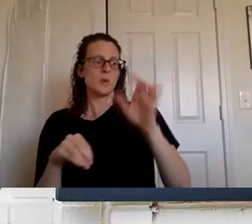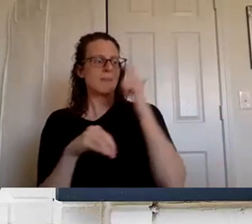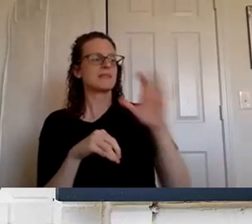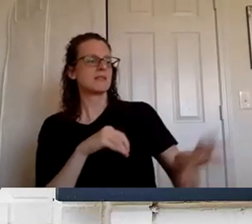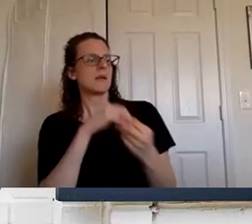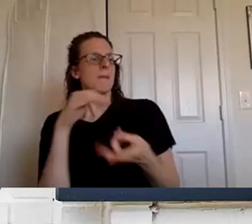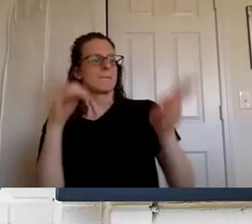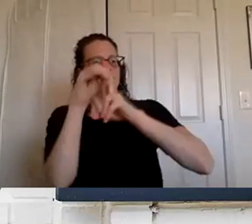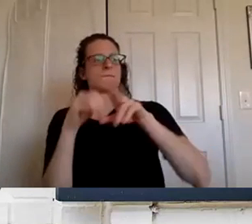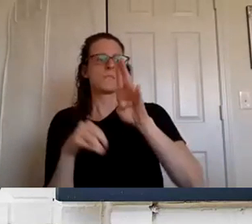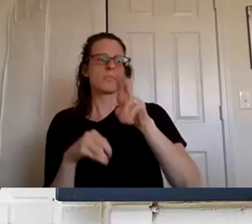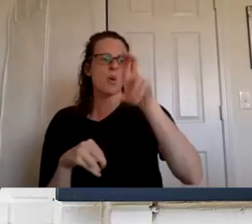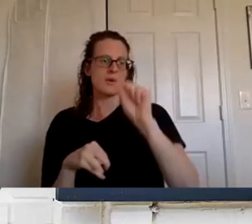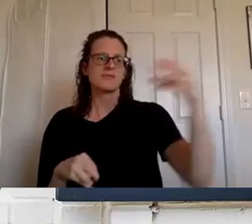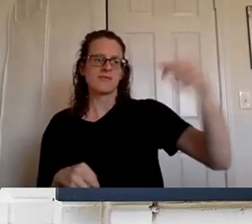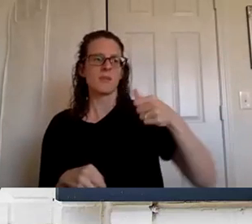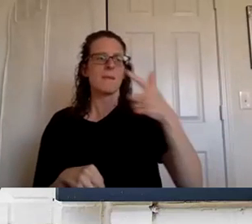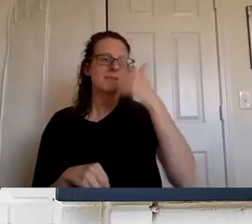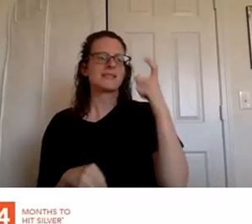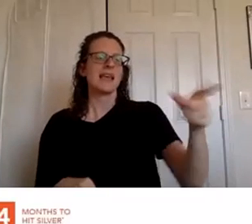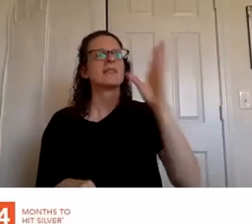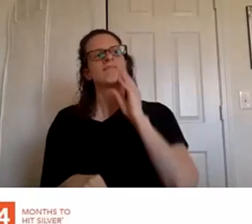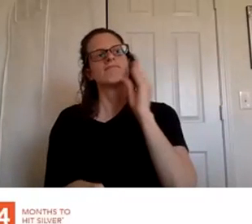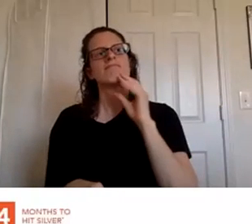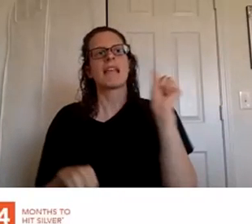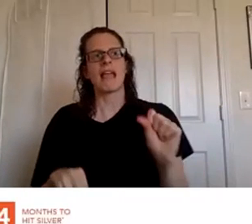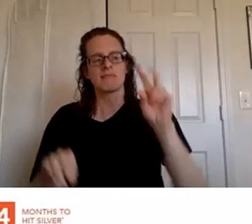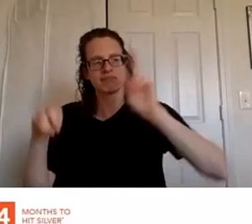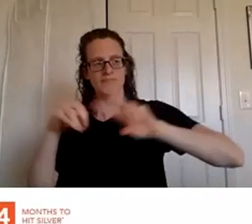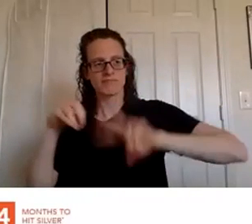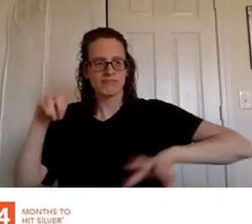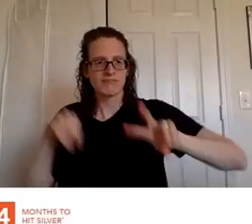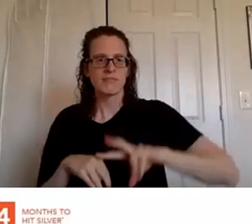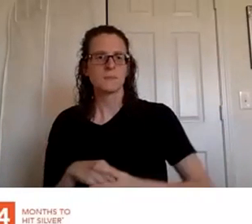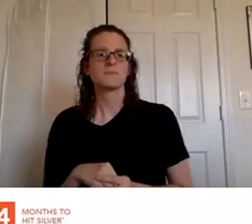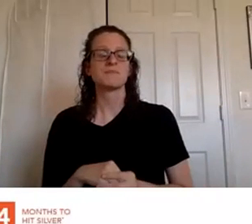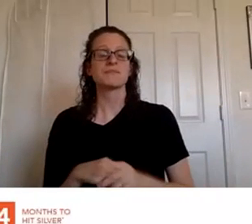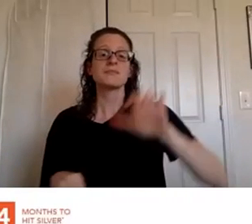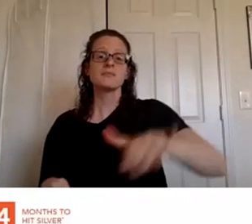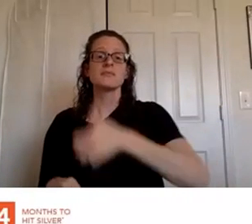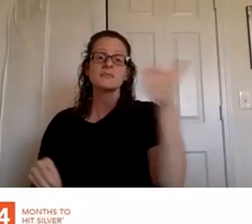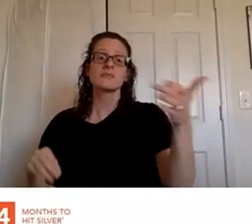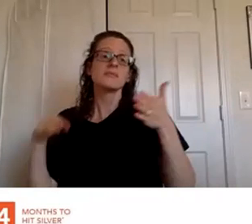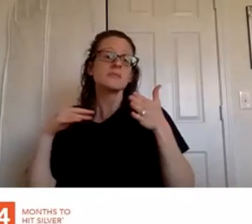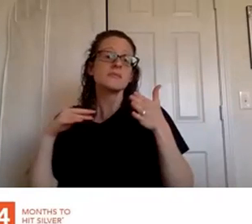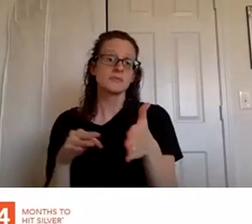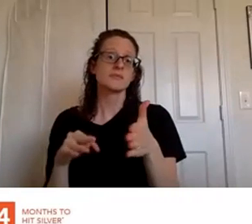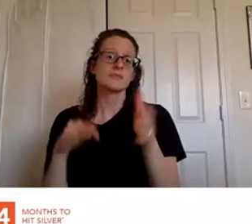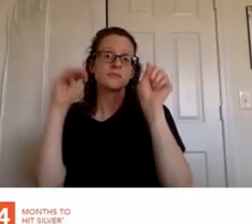to educate them on that so um the next way that we can get um